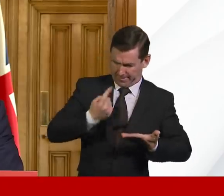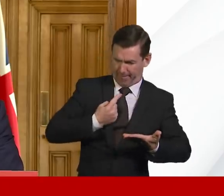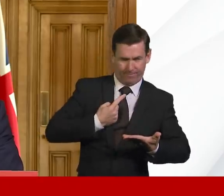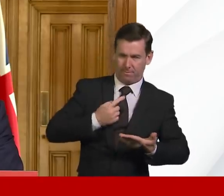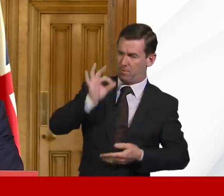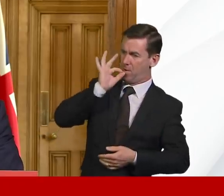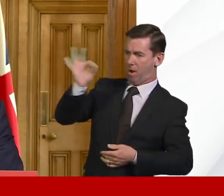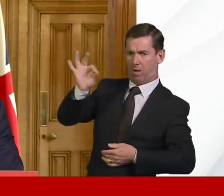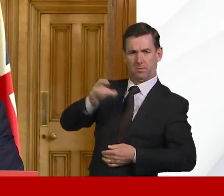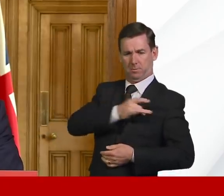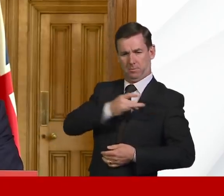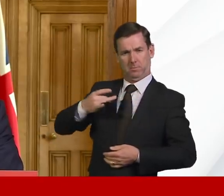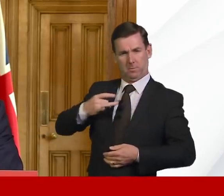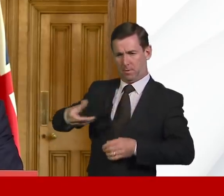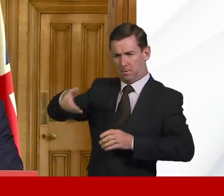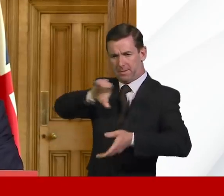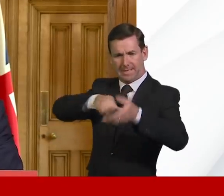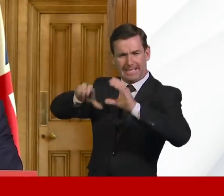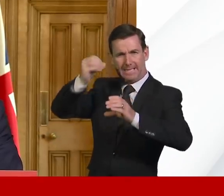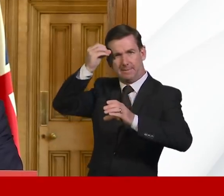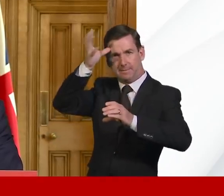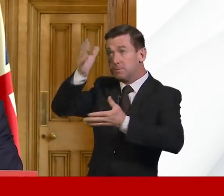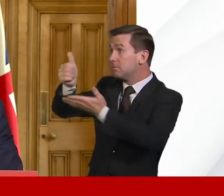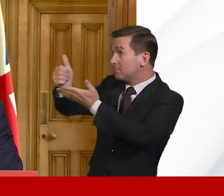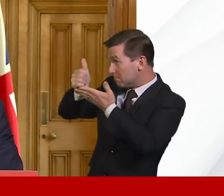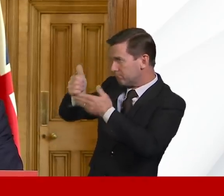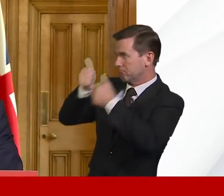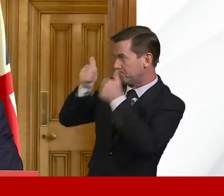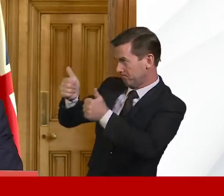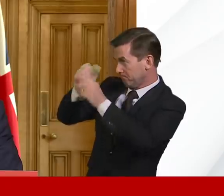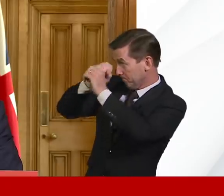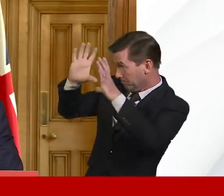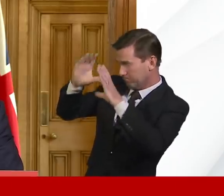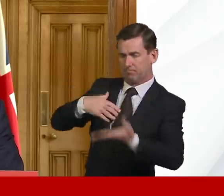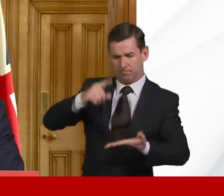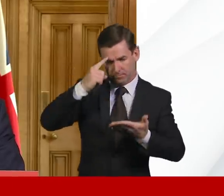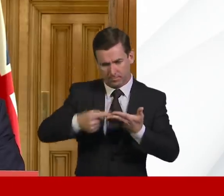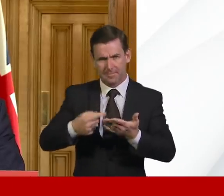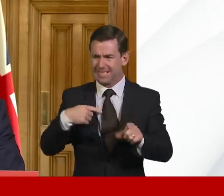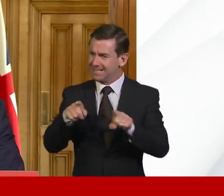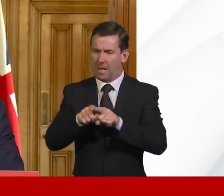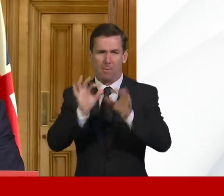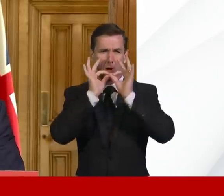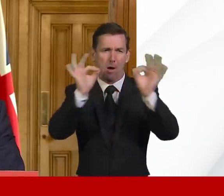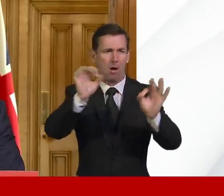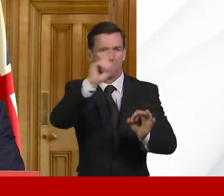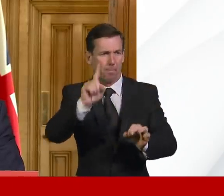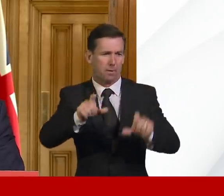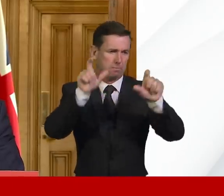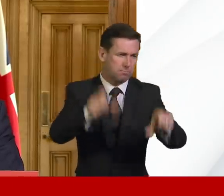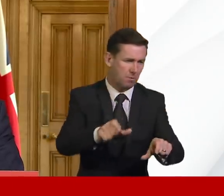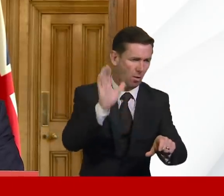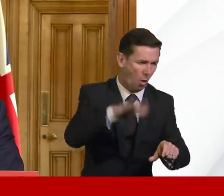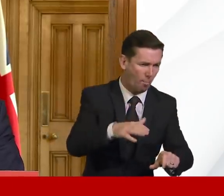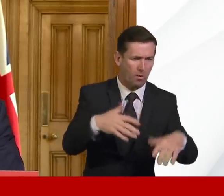applies to the framing of any guidance that we have put out when it comes to how people should conduct themselves when it comes to work. We have set out